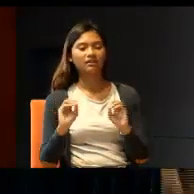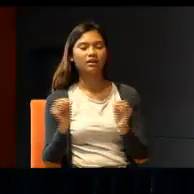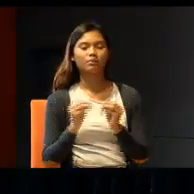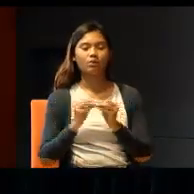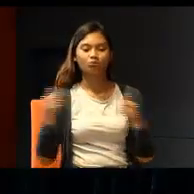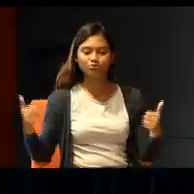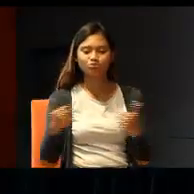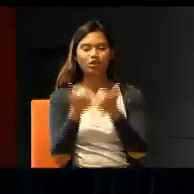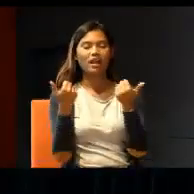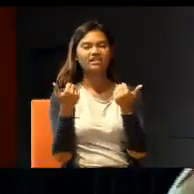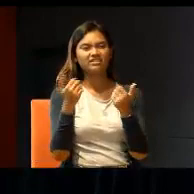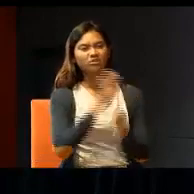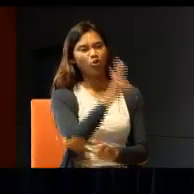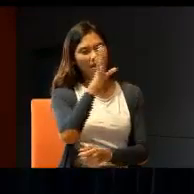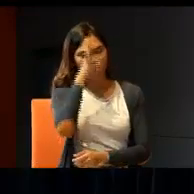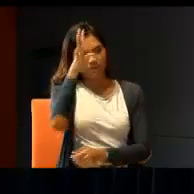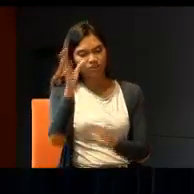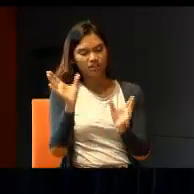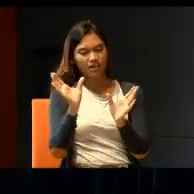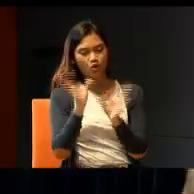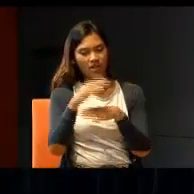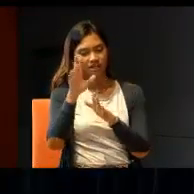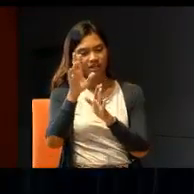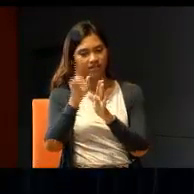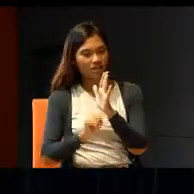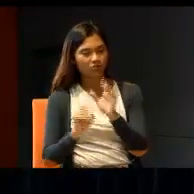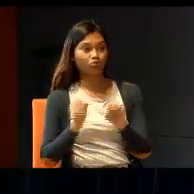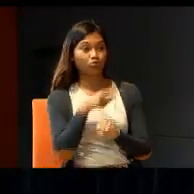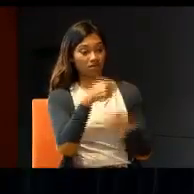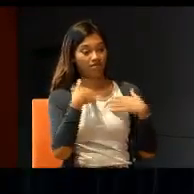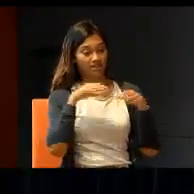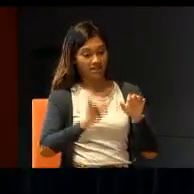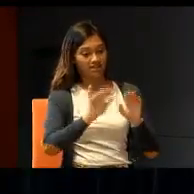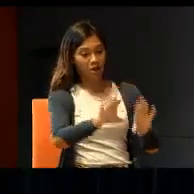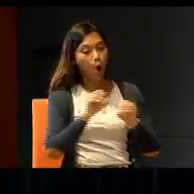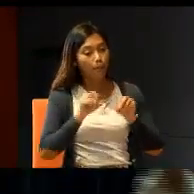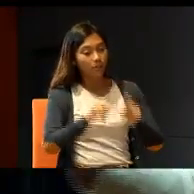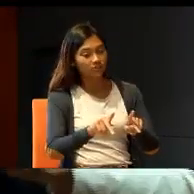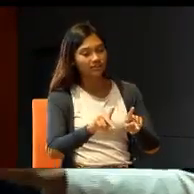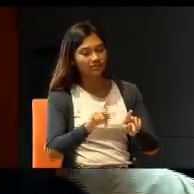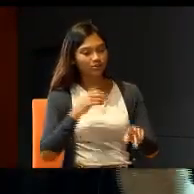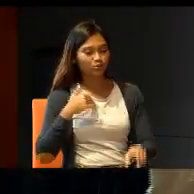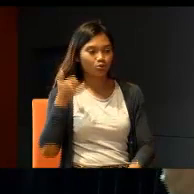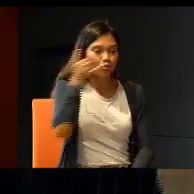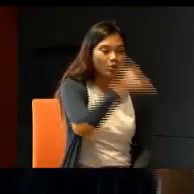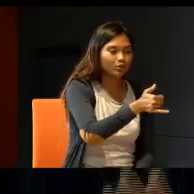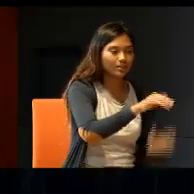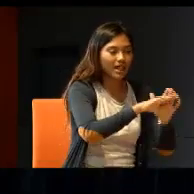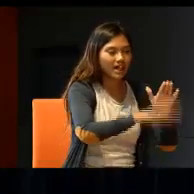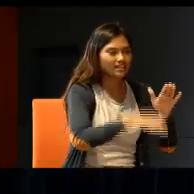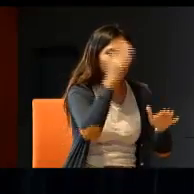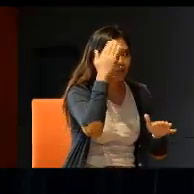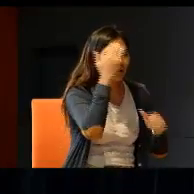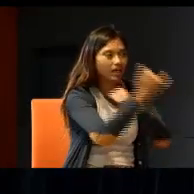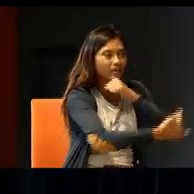innovation, his creativeness, and so on. So he got this opportunity, to go to a lesser known country, like Timor-Leste,